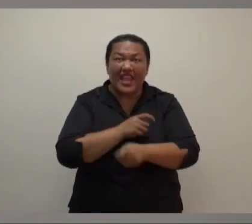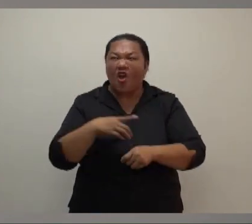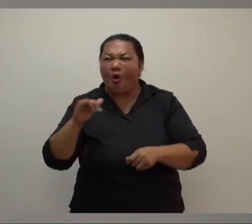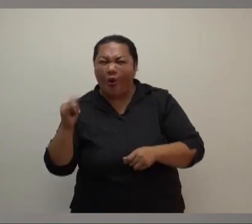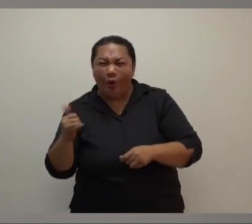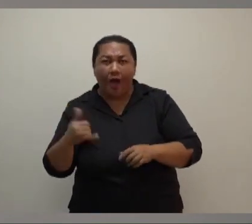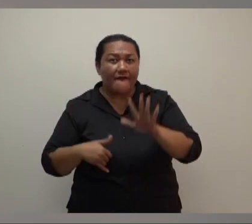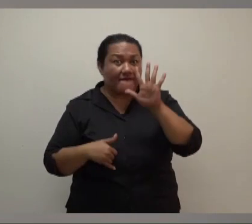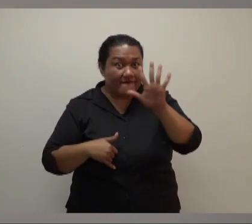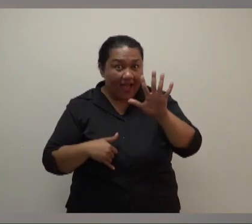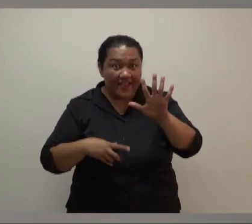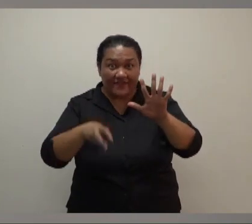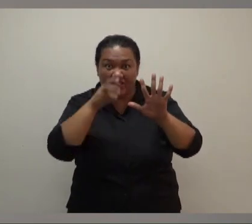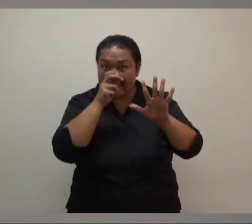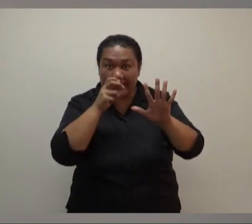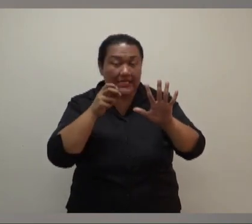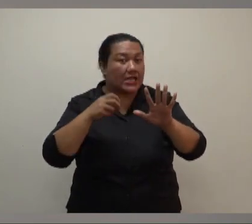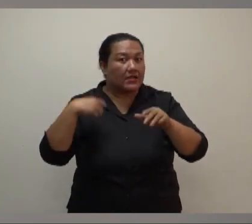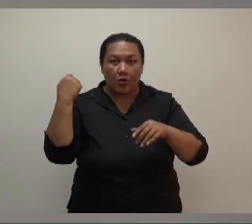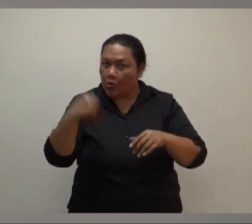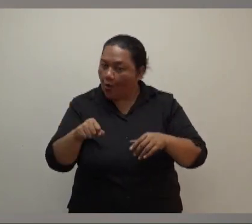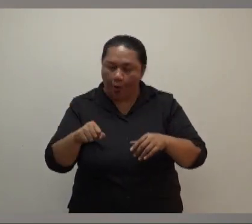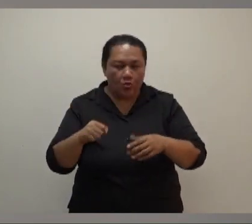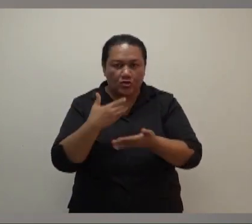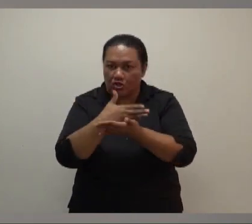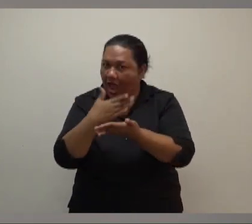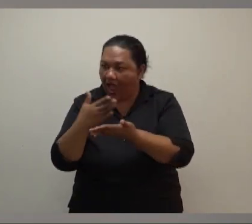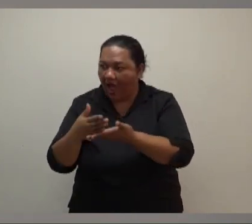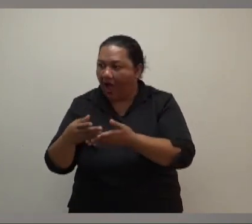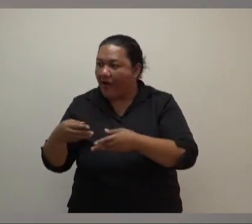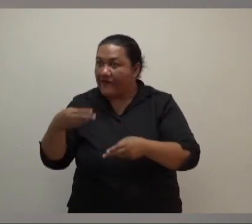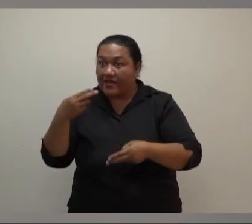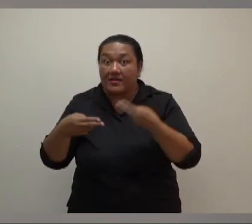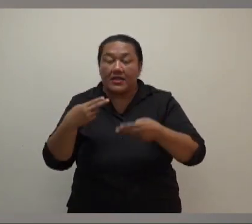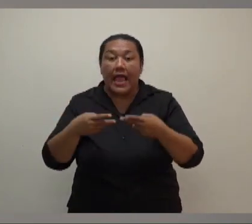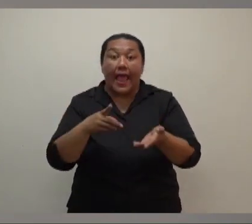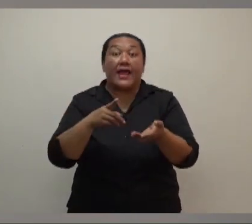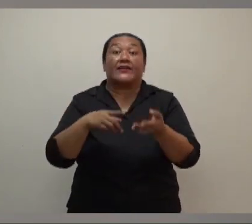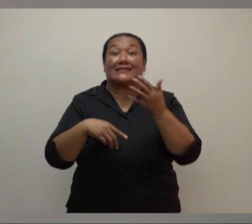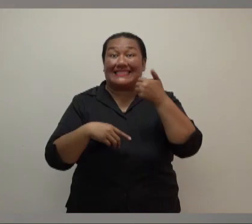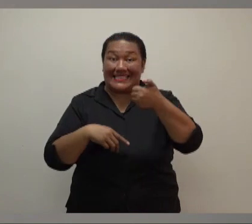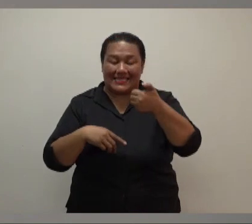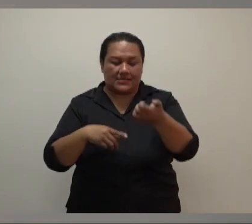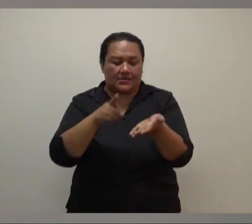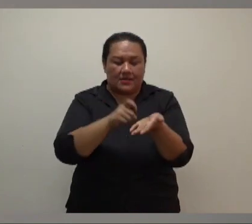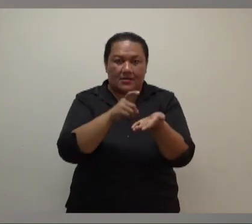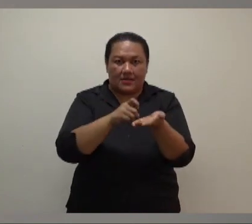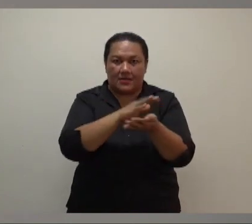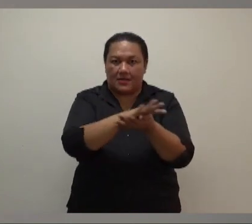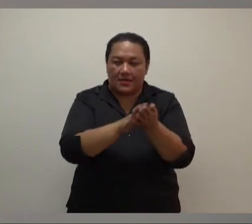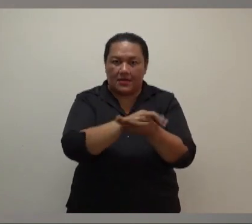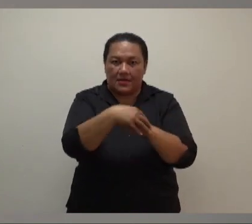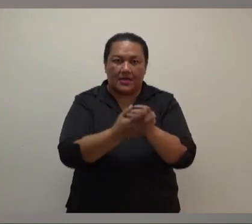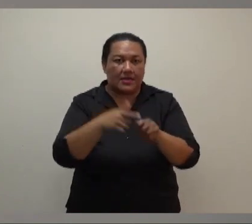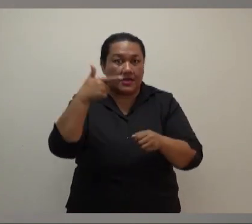Five, strictly no sharing of utensils. Six, keep sanitizers or hand-washing facility for guests. And